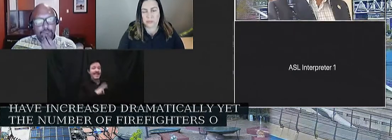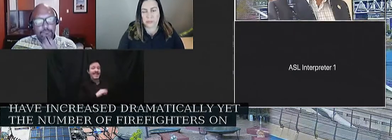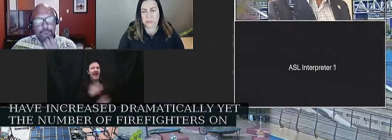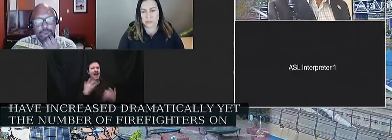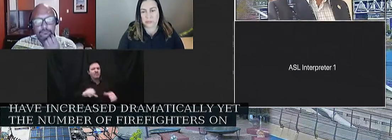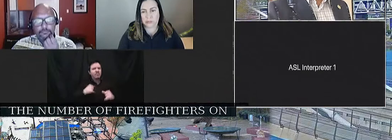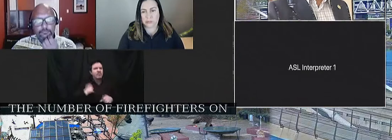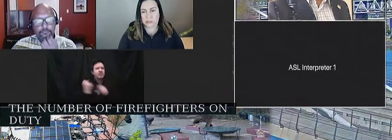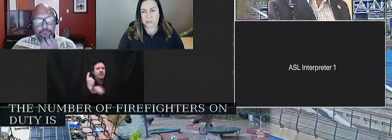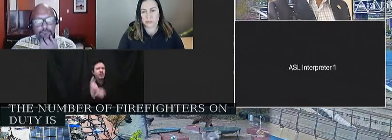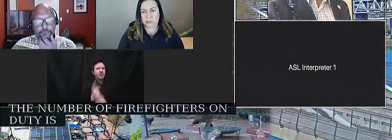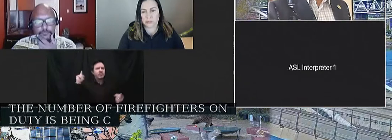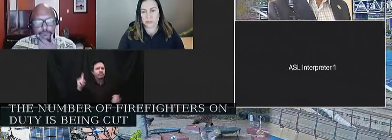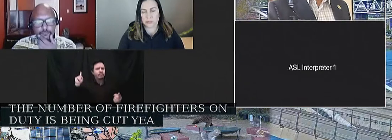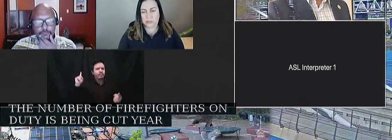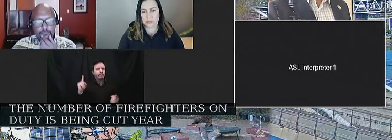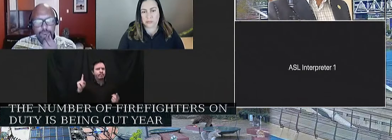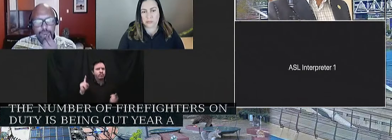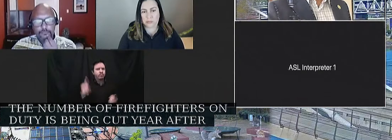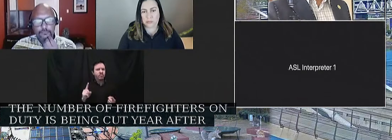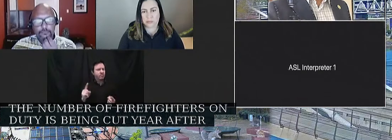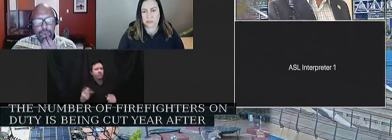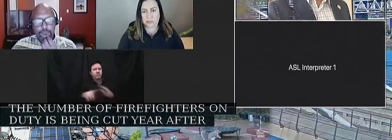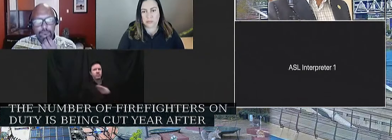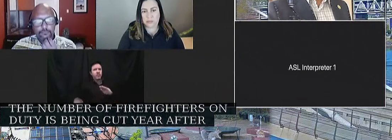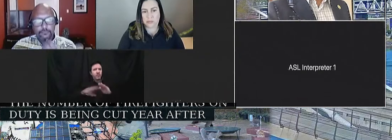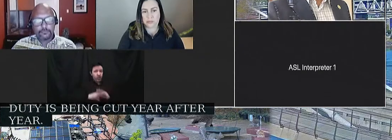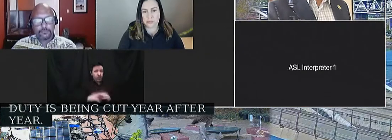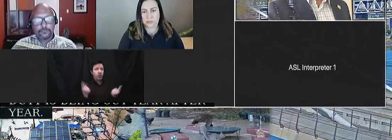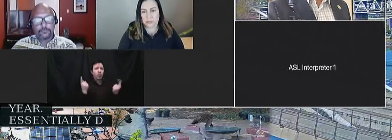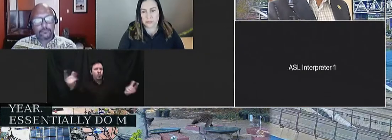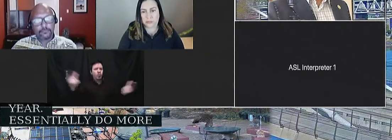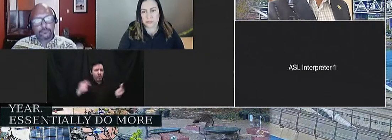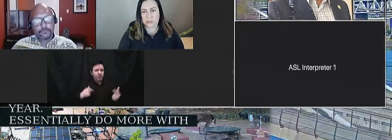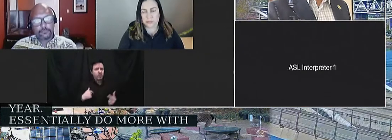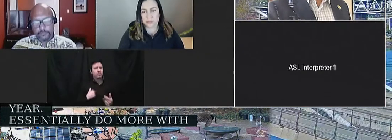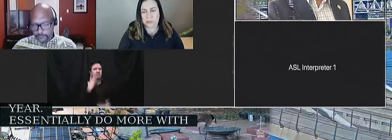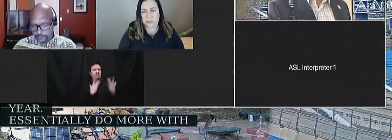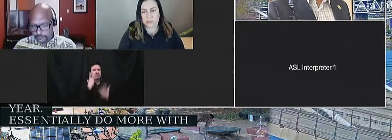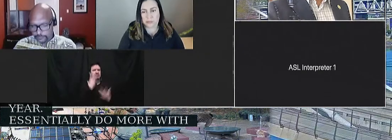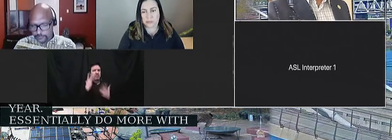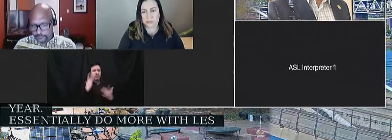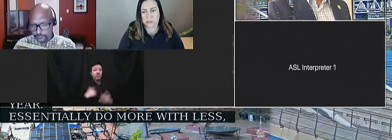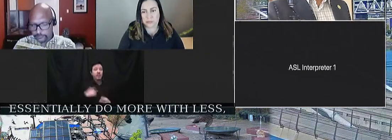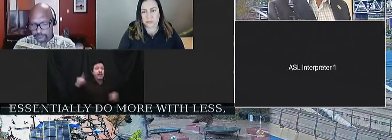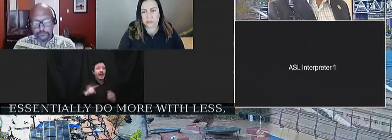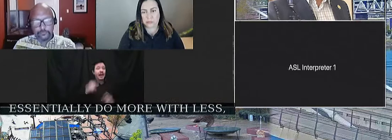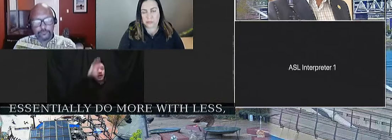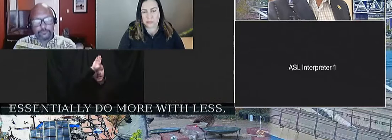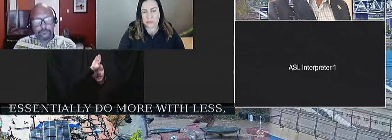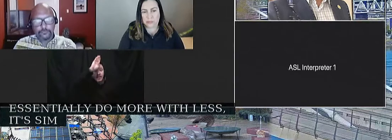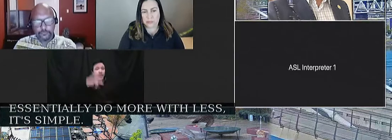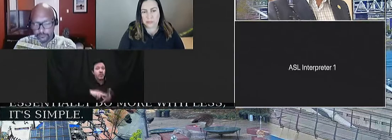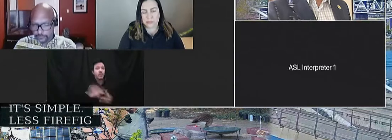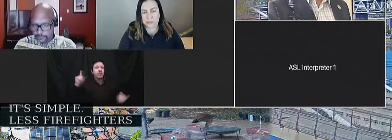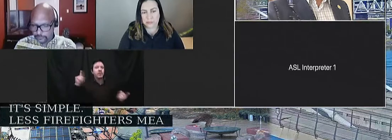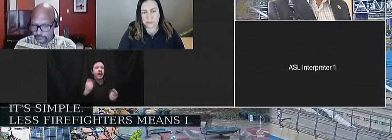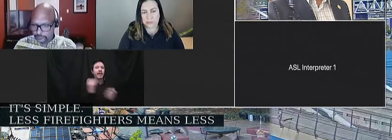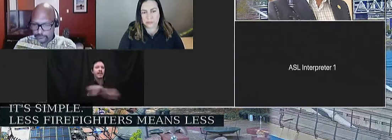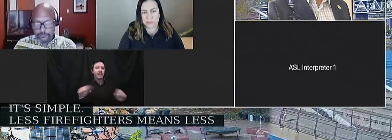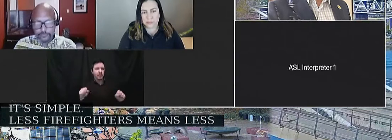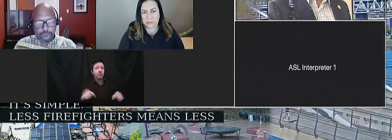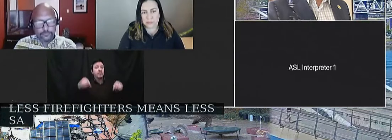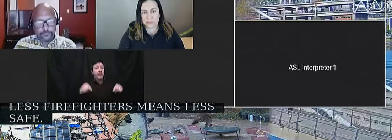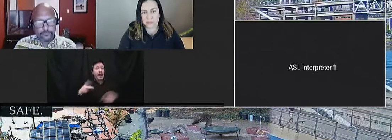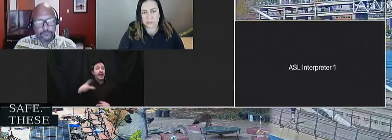year after year. Essentially, do more with less. It's simple. Less firefighters means less safe. These cuts